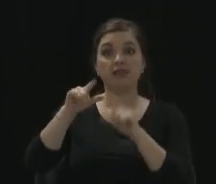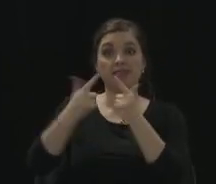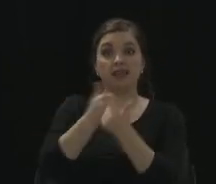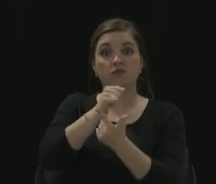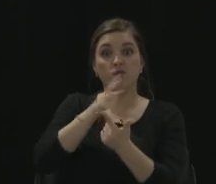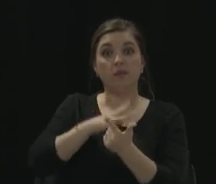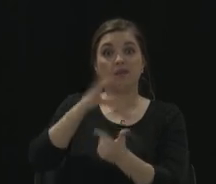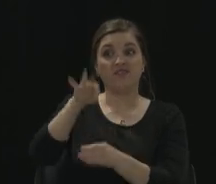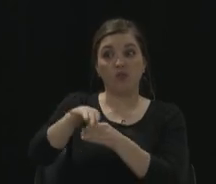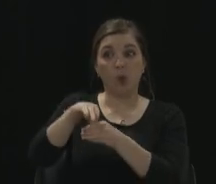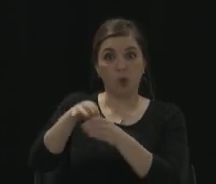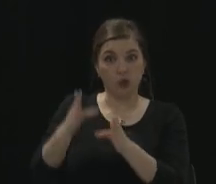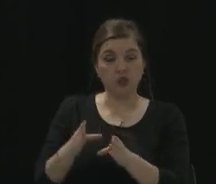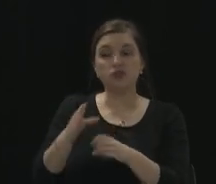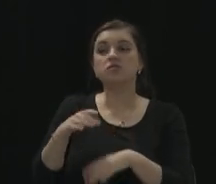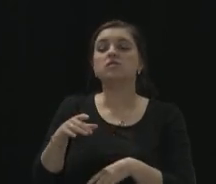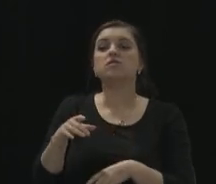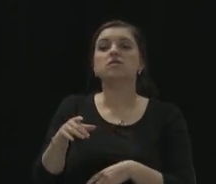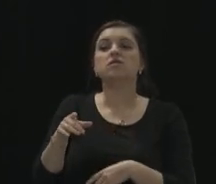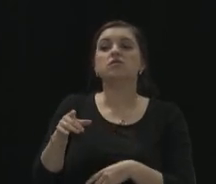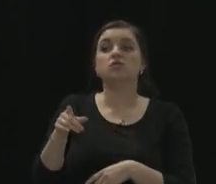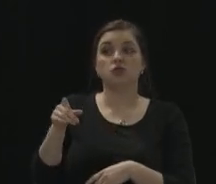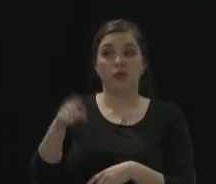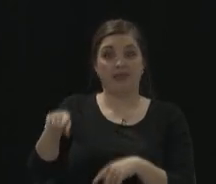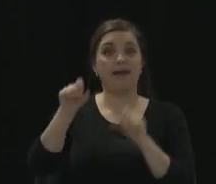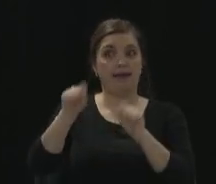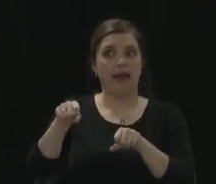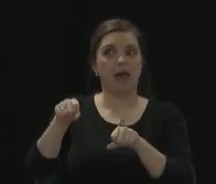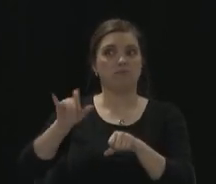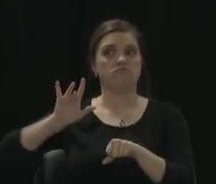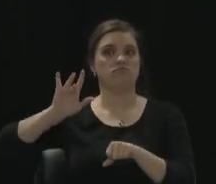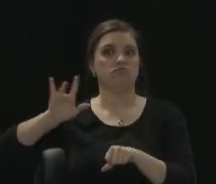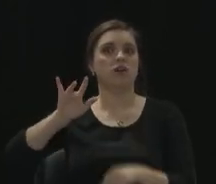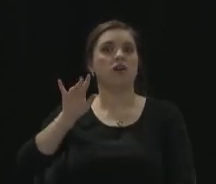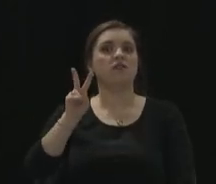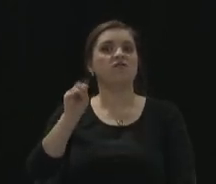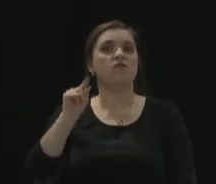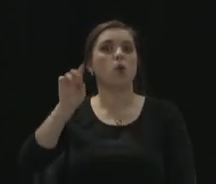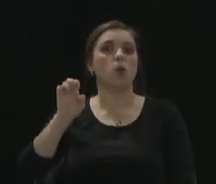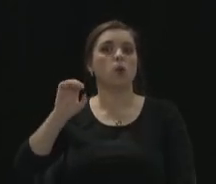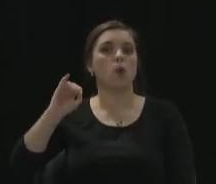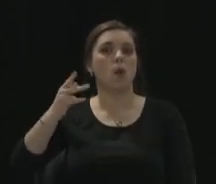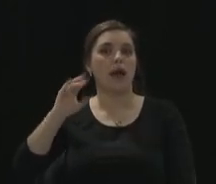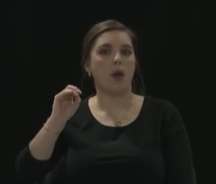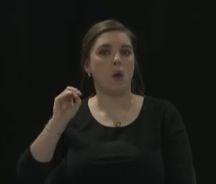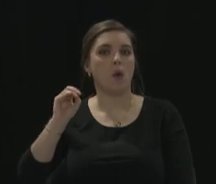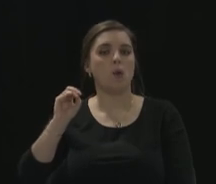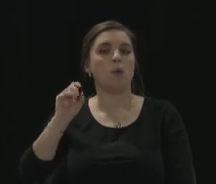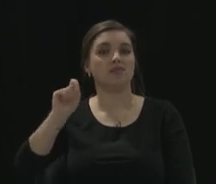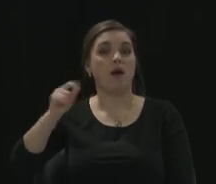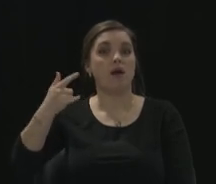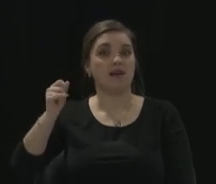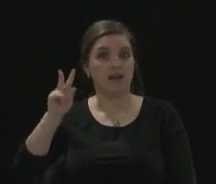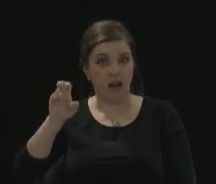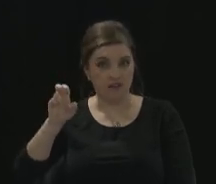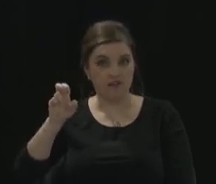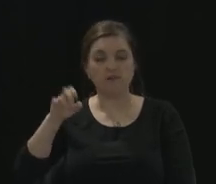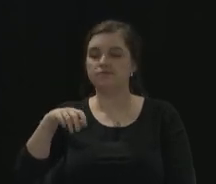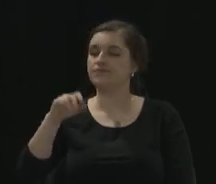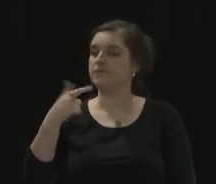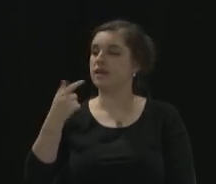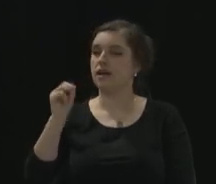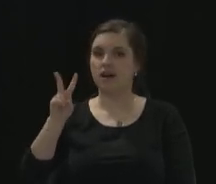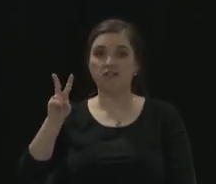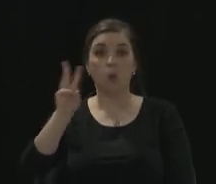interested. And so they can go to that voteohio.gov website, find their county and still be able to